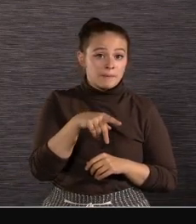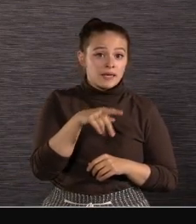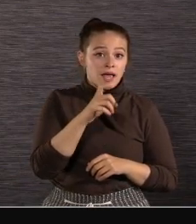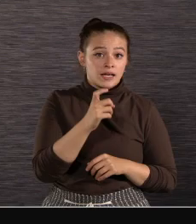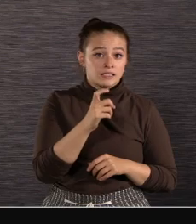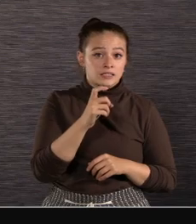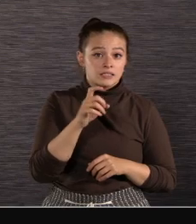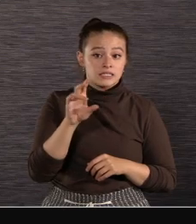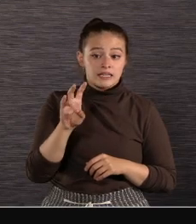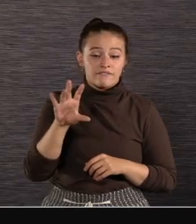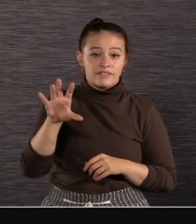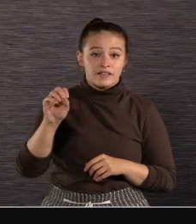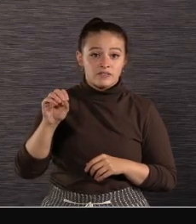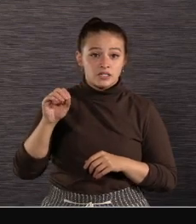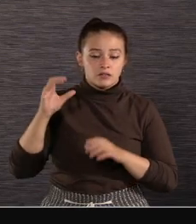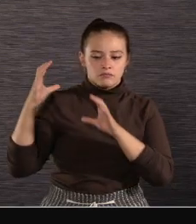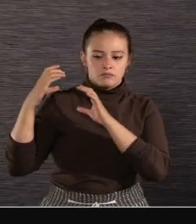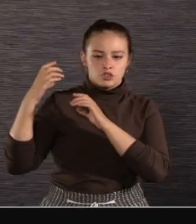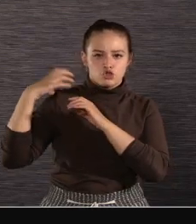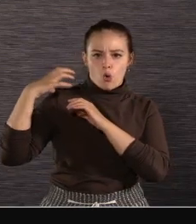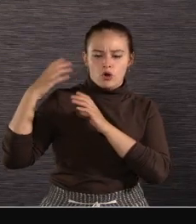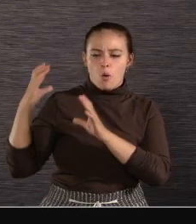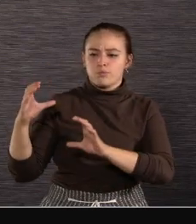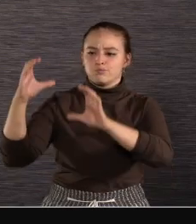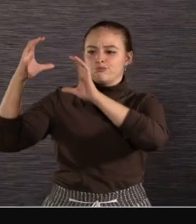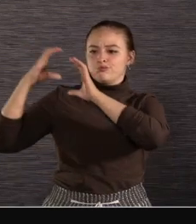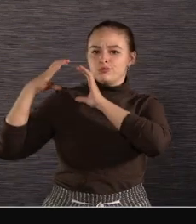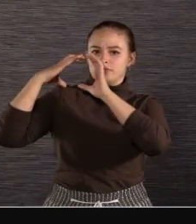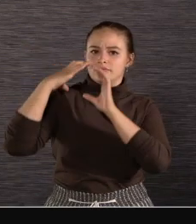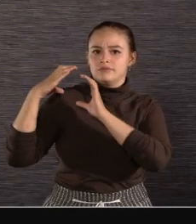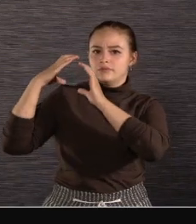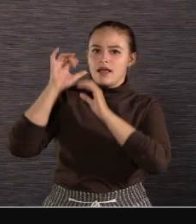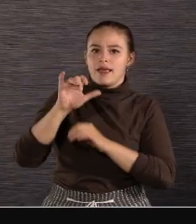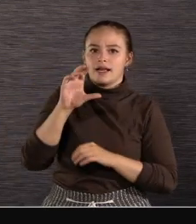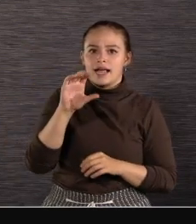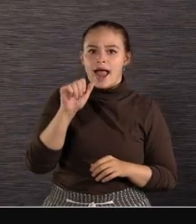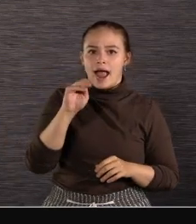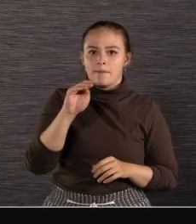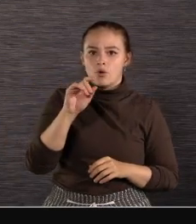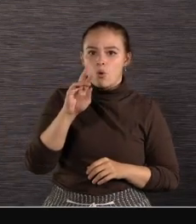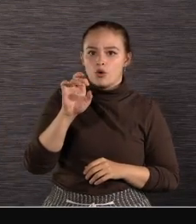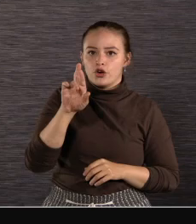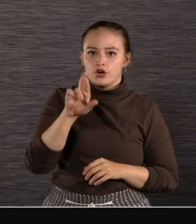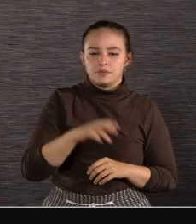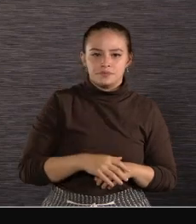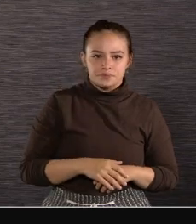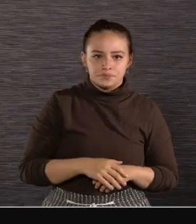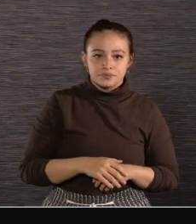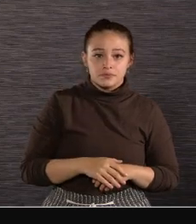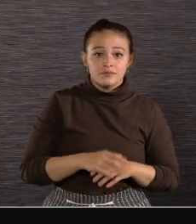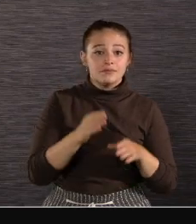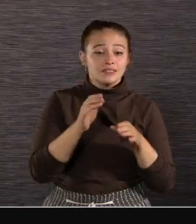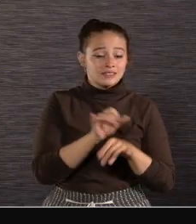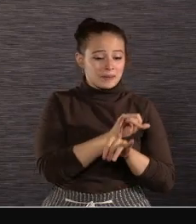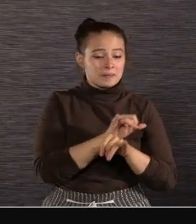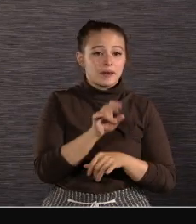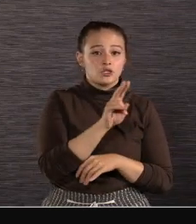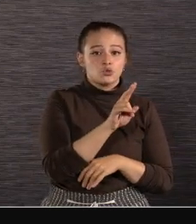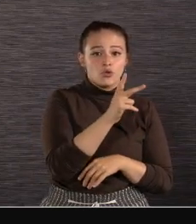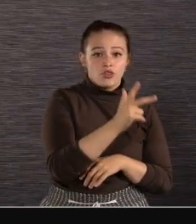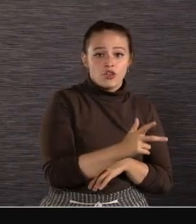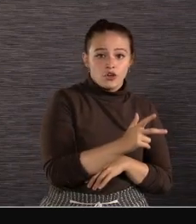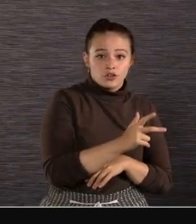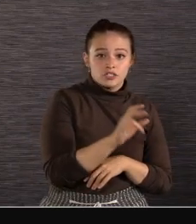Z750 shoulder camcorder The camcorder and the studio camera Share the 2 3rds inch global shutter sensors